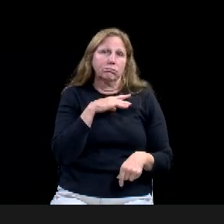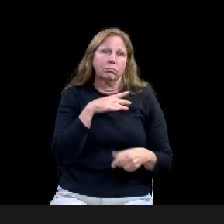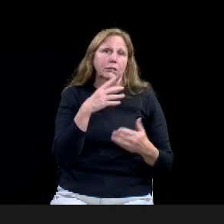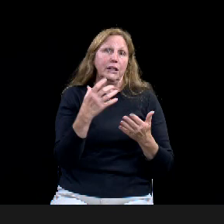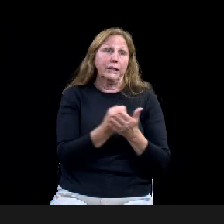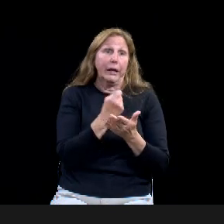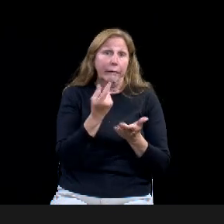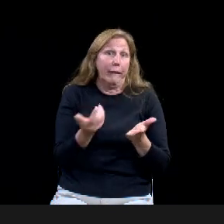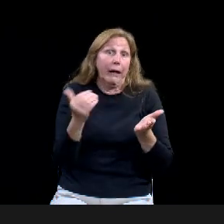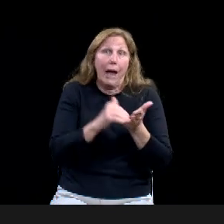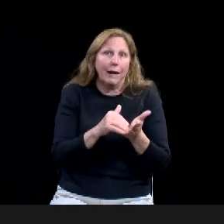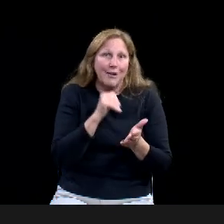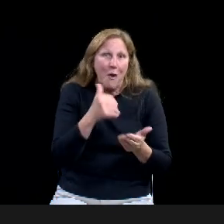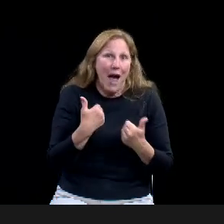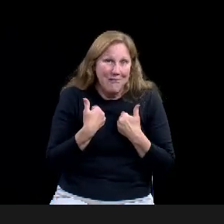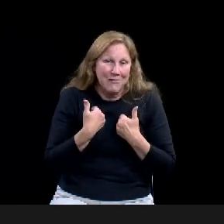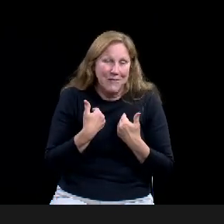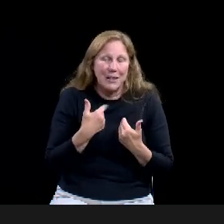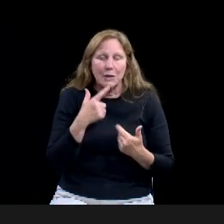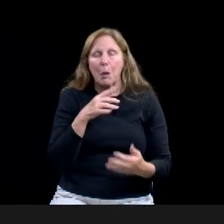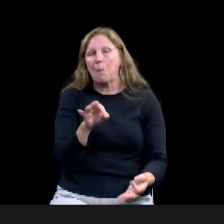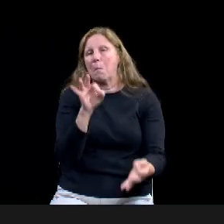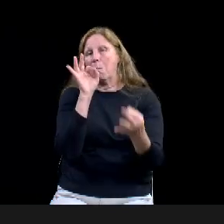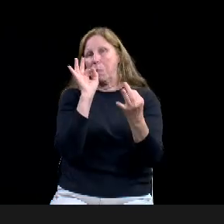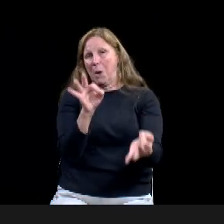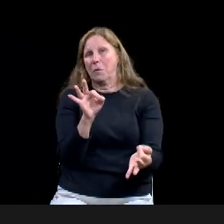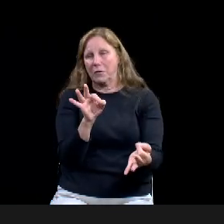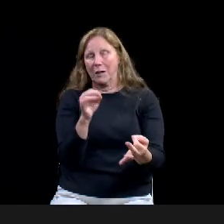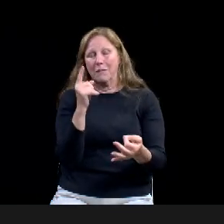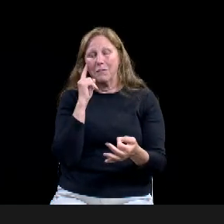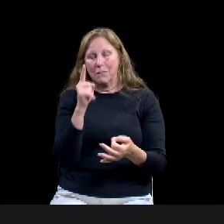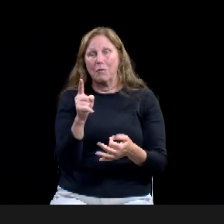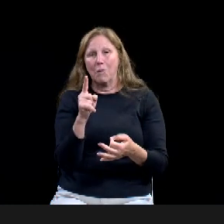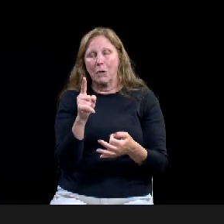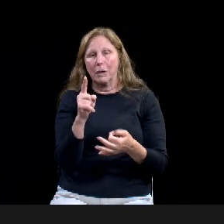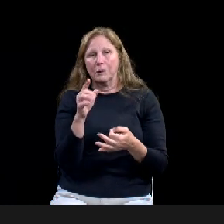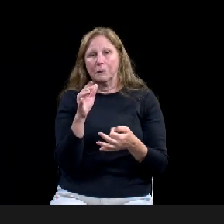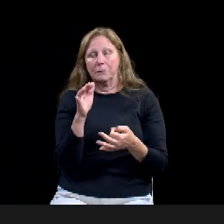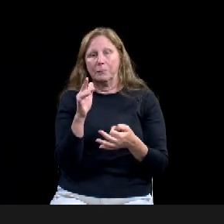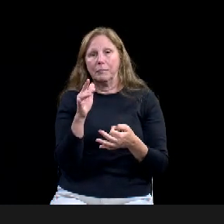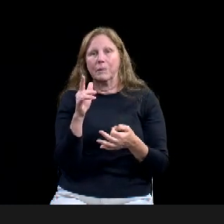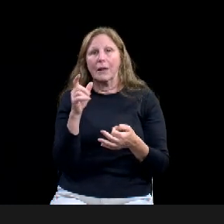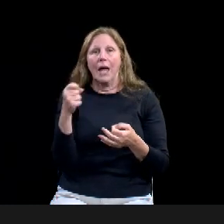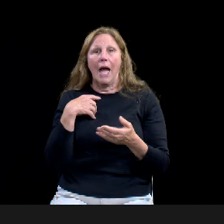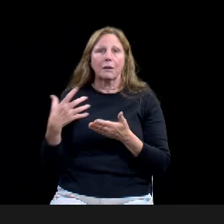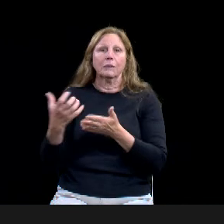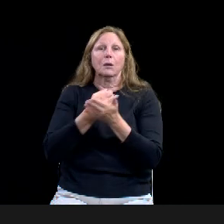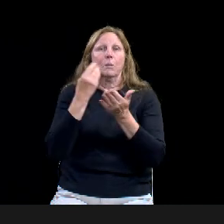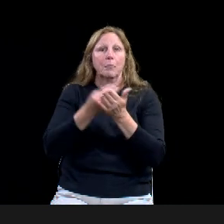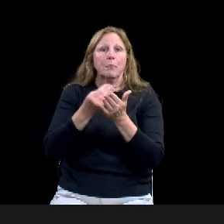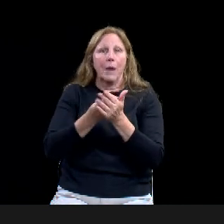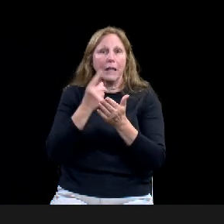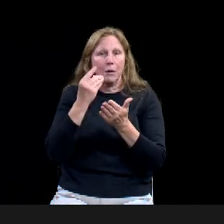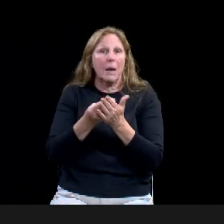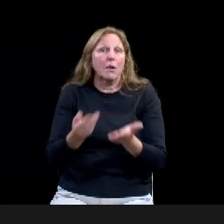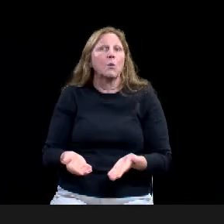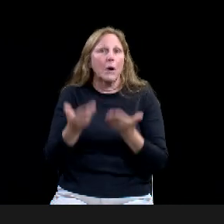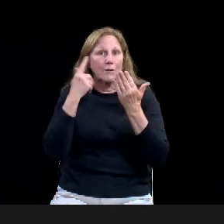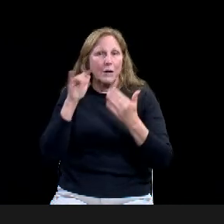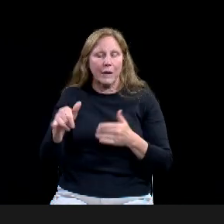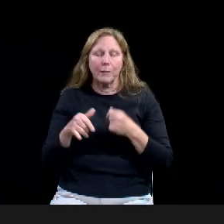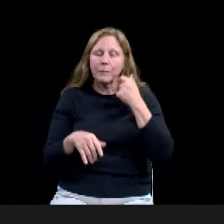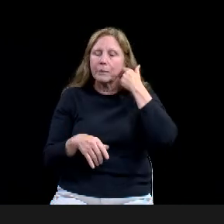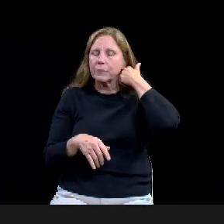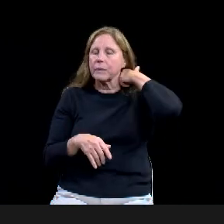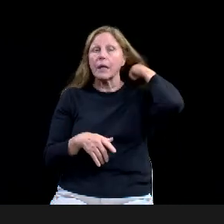and fundraising challenges and opportunities regarding that are, we know that we need to take advantage of the Texas Rangers